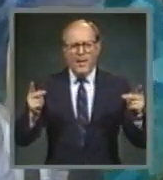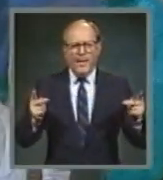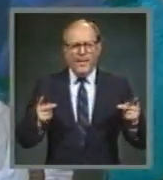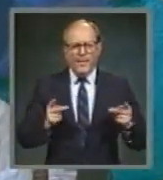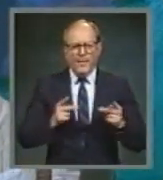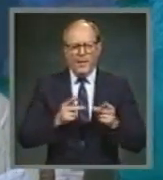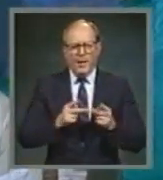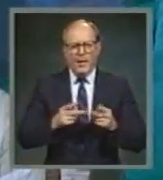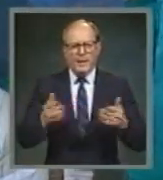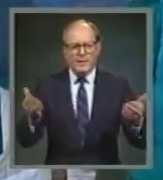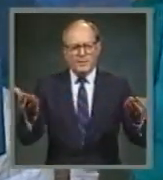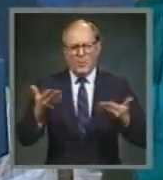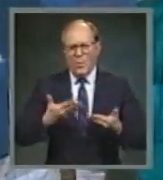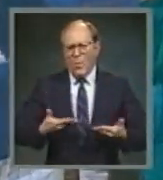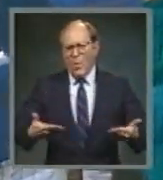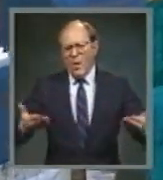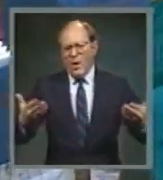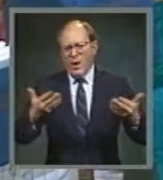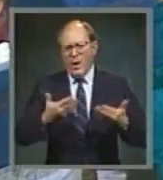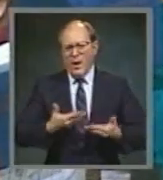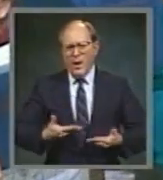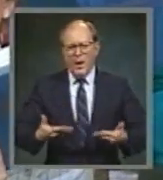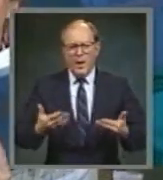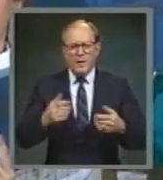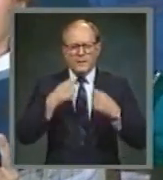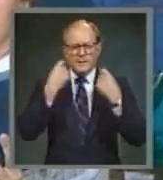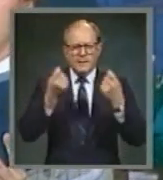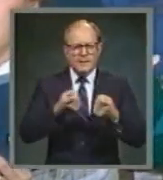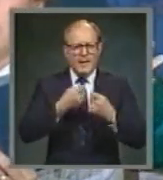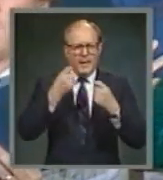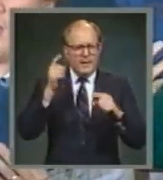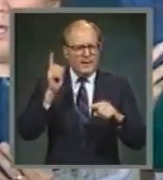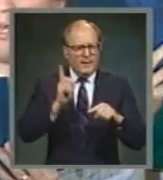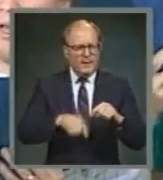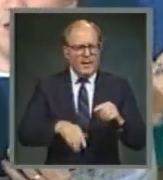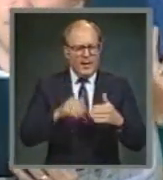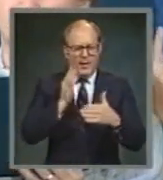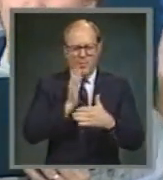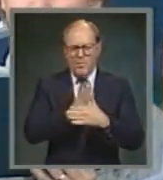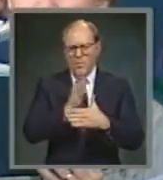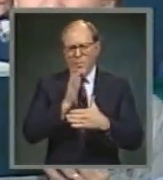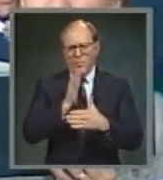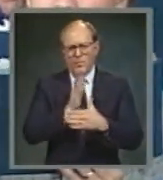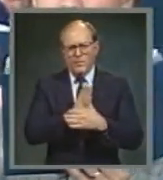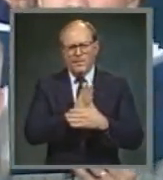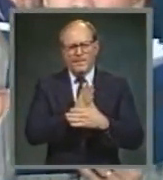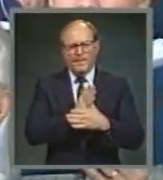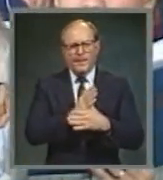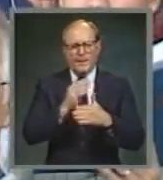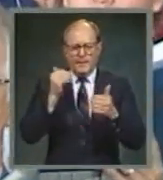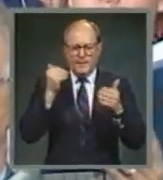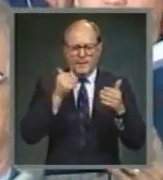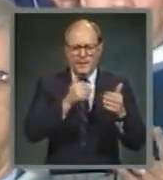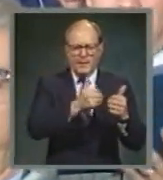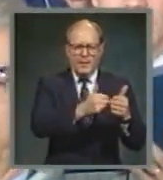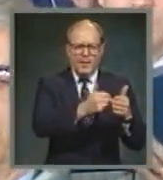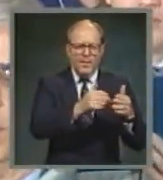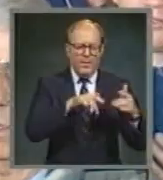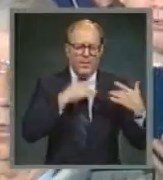A place where sin cannot molest